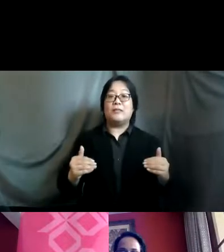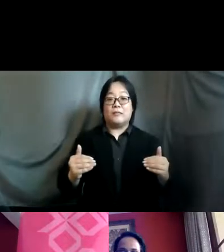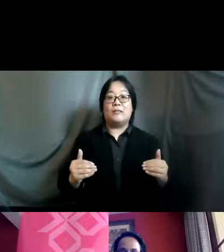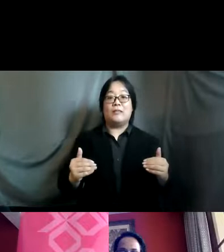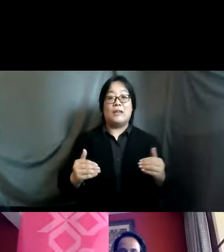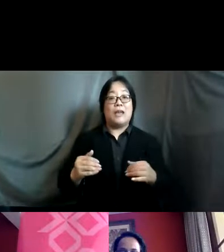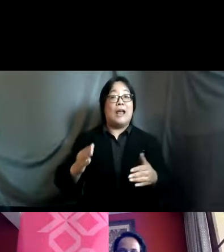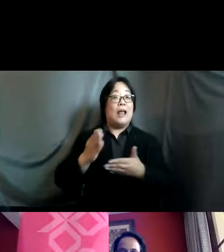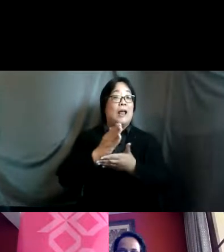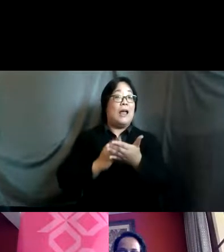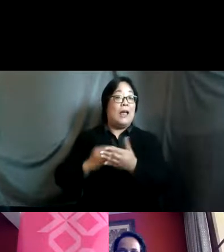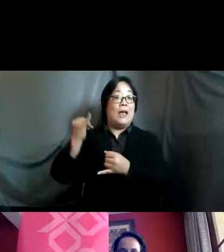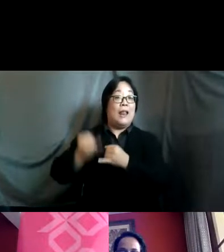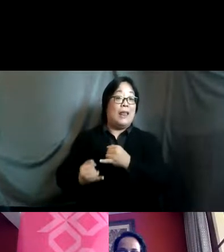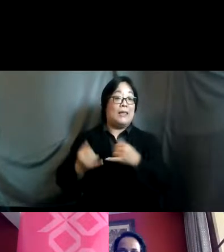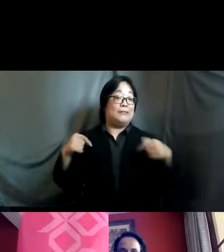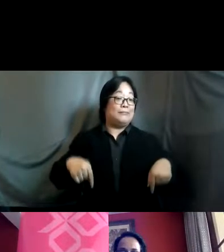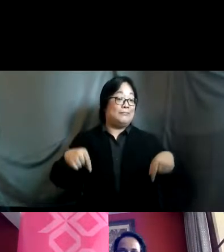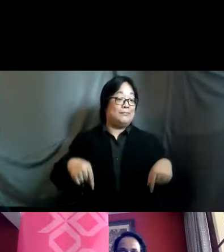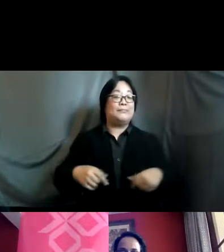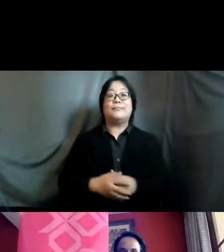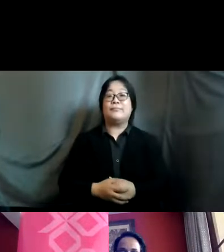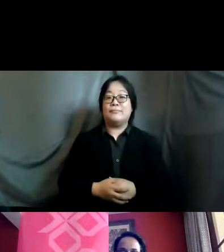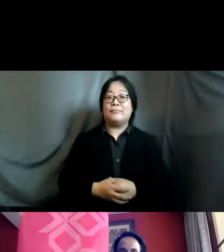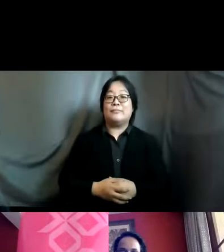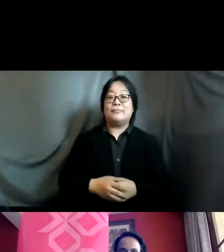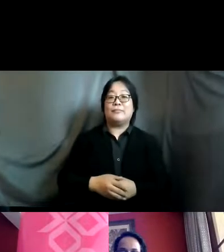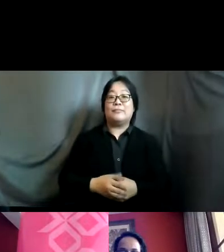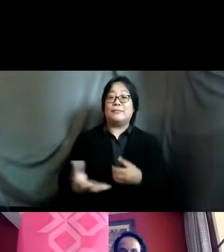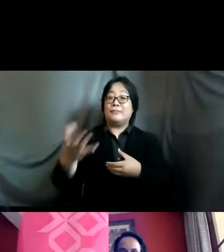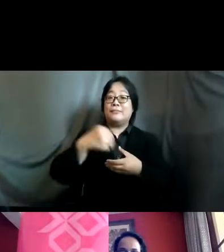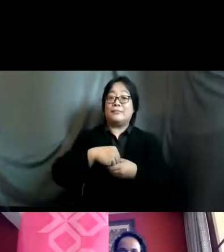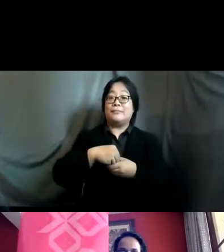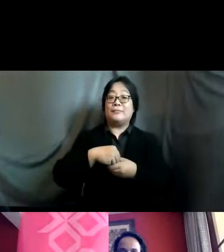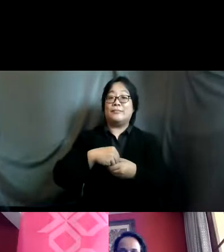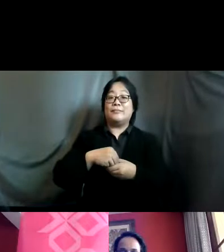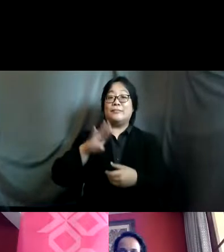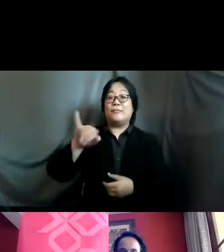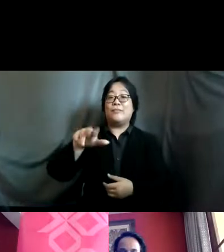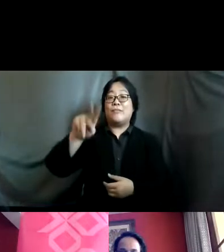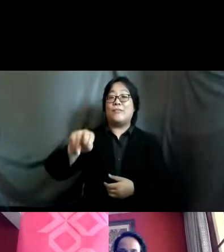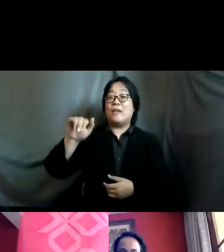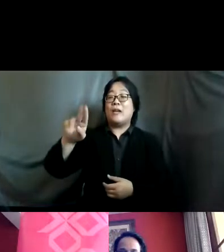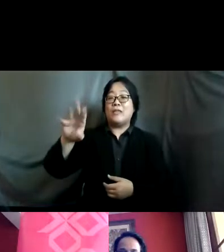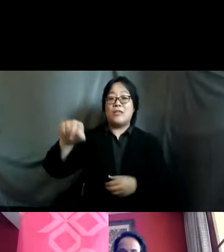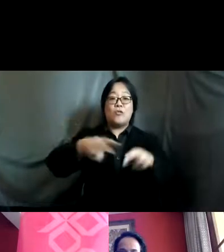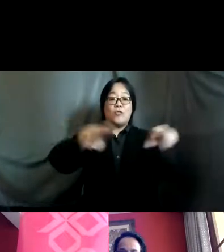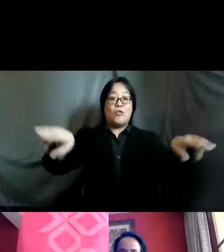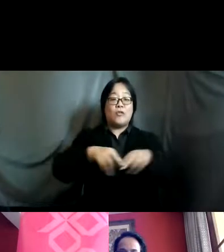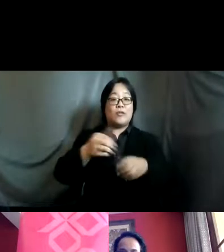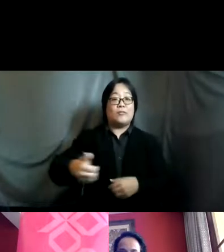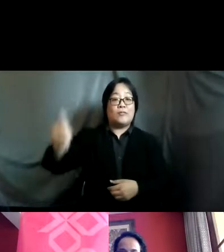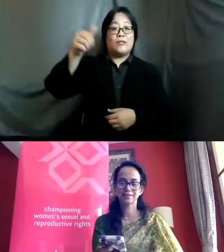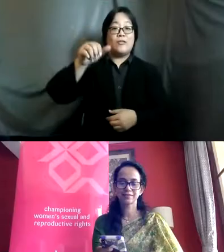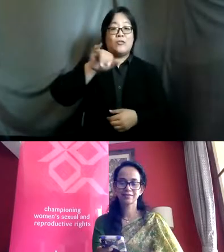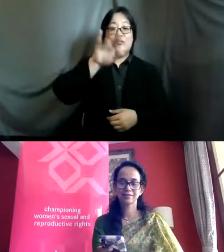last segment of today's program for the dialogue we now have joining us none other than beyond anderson regional director for unsta